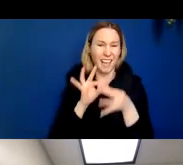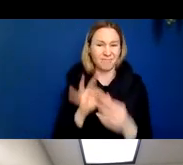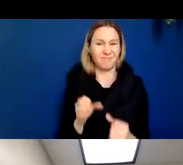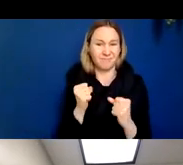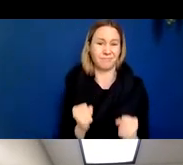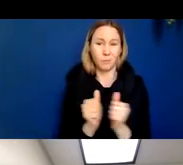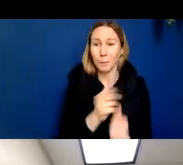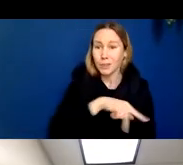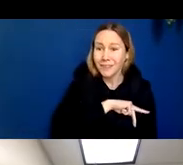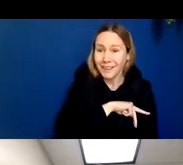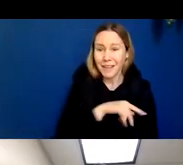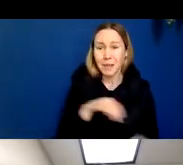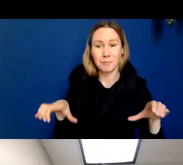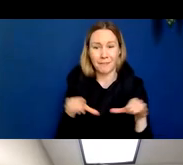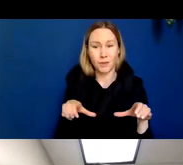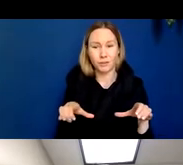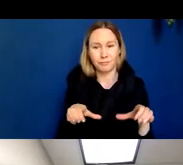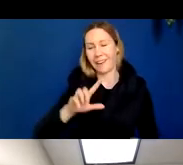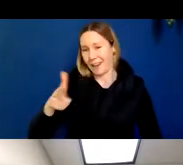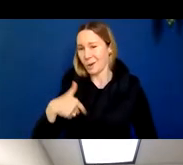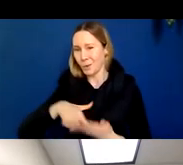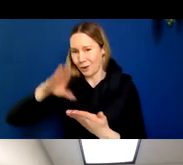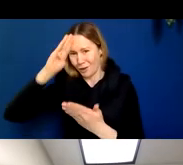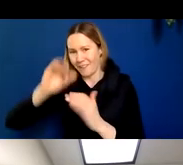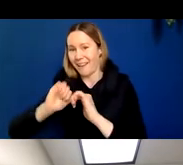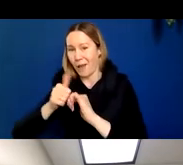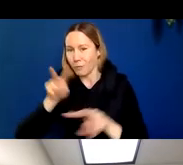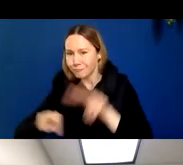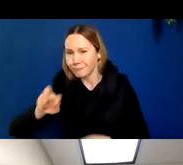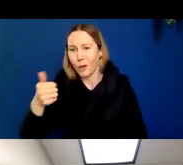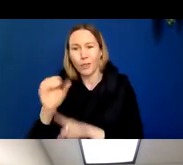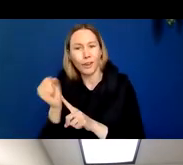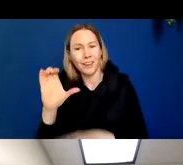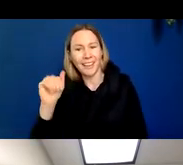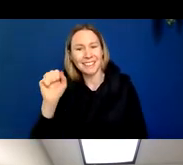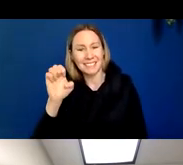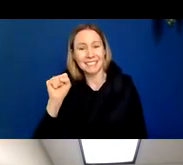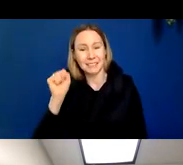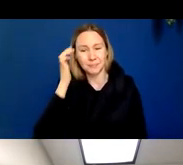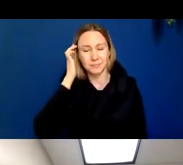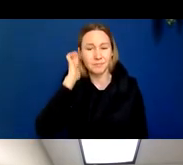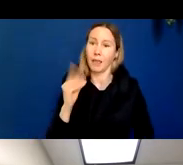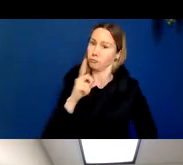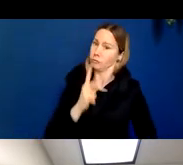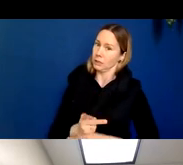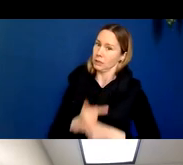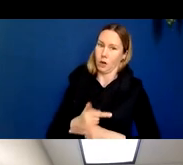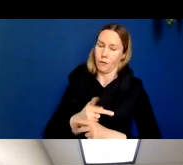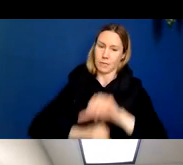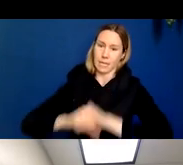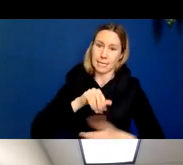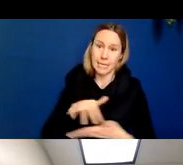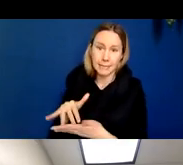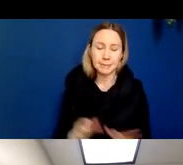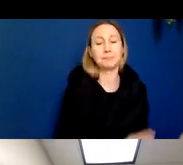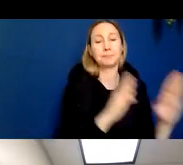behavior, which we subsequently have learned by observing other cases and doing very careful scientific studies. Then we advanced